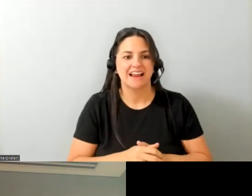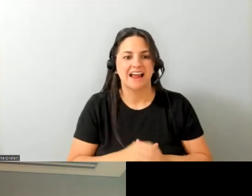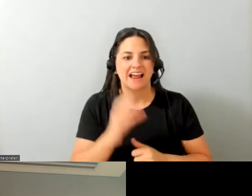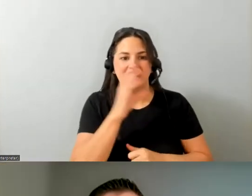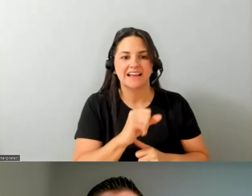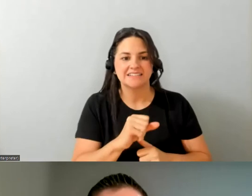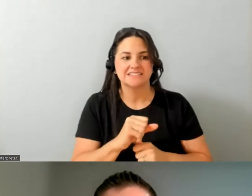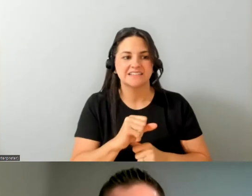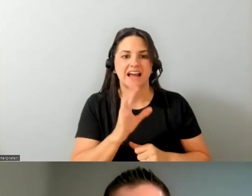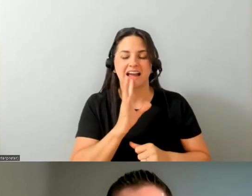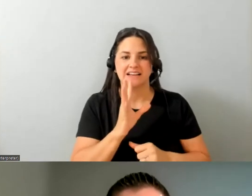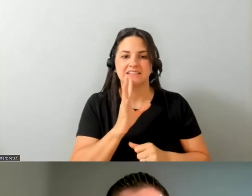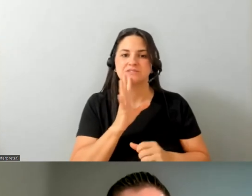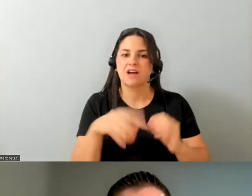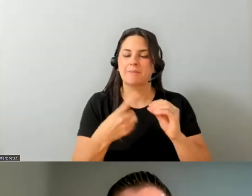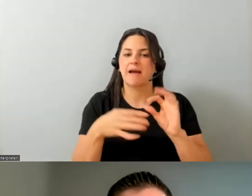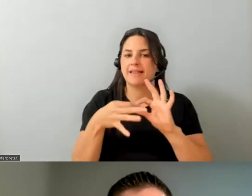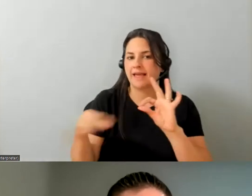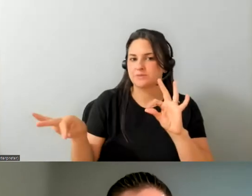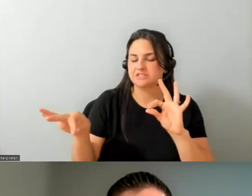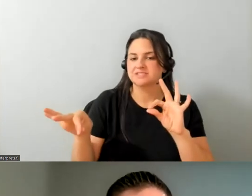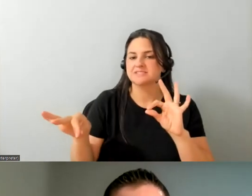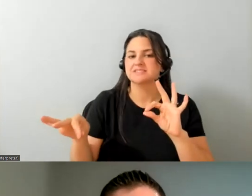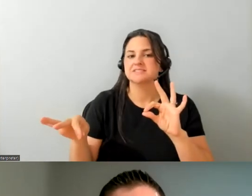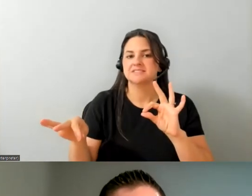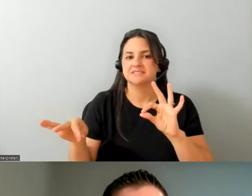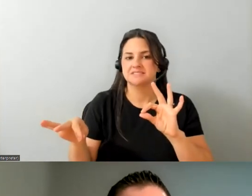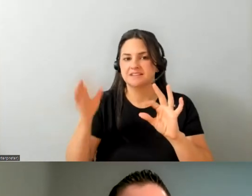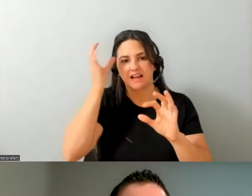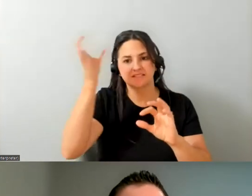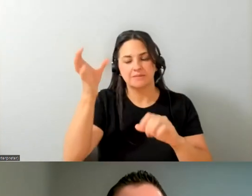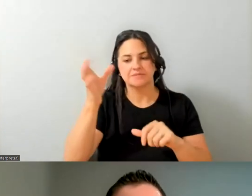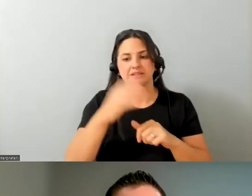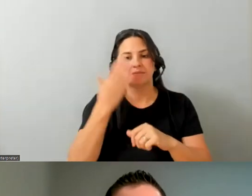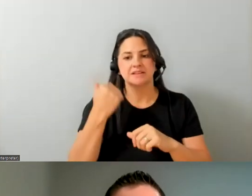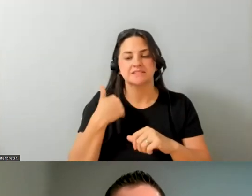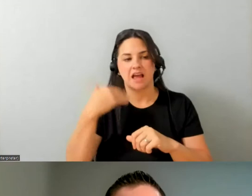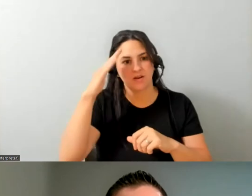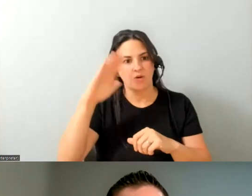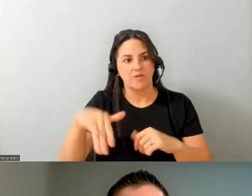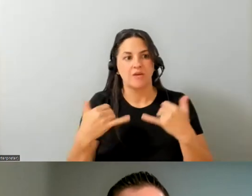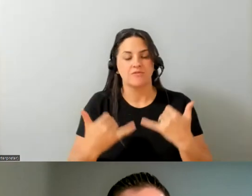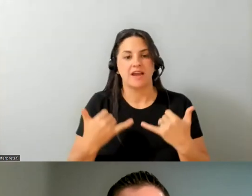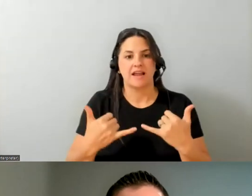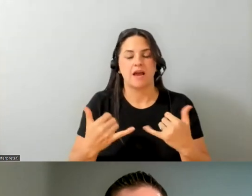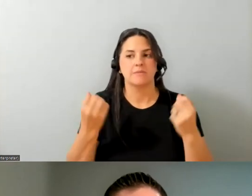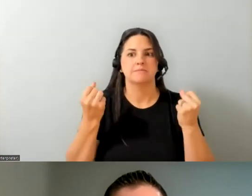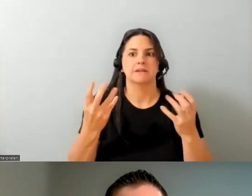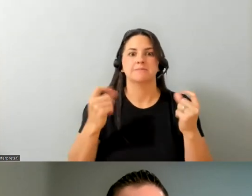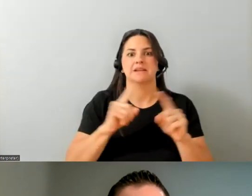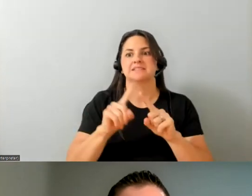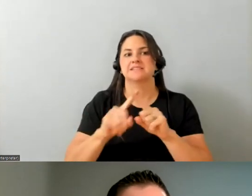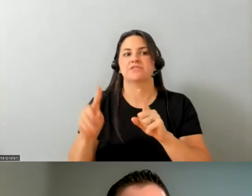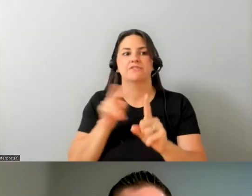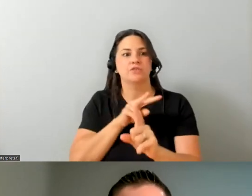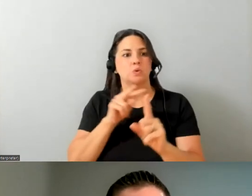i can speak a little bit to the language language on concept because i know that right now there are so many different views